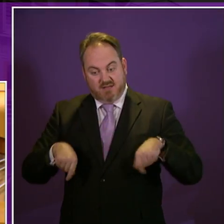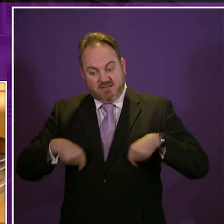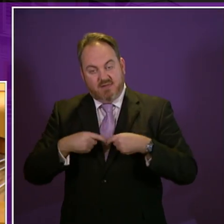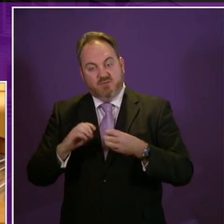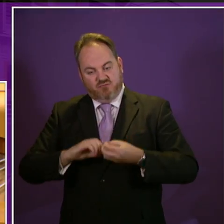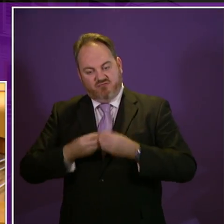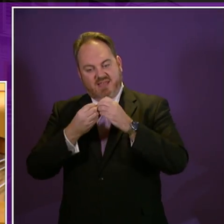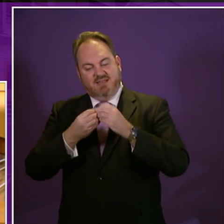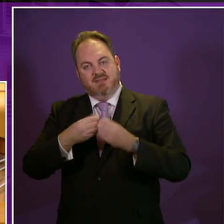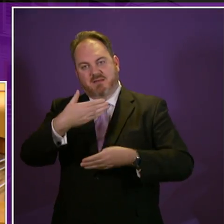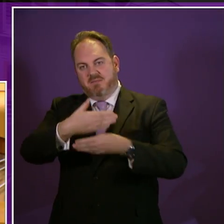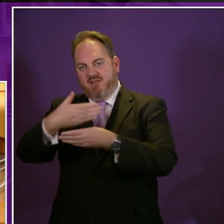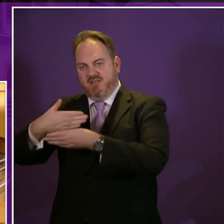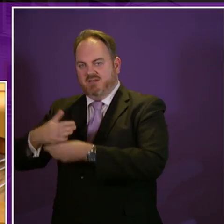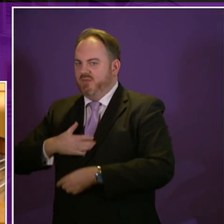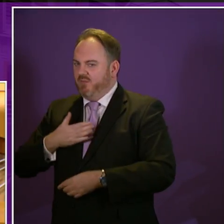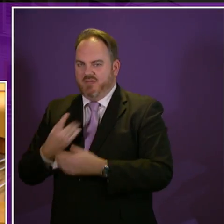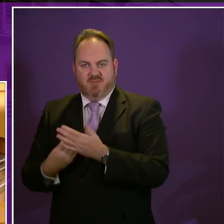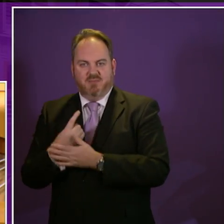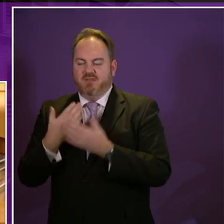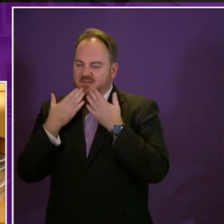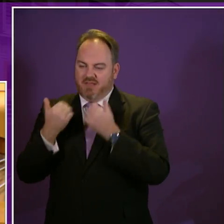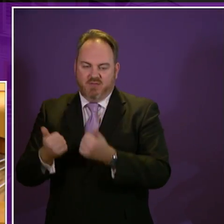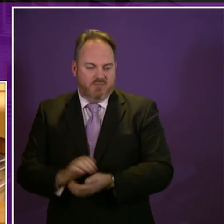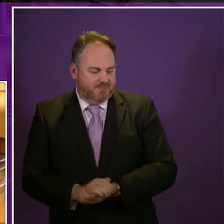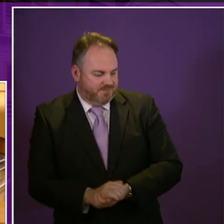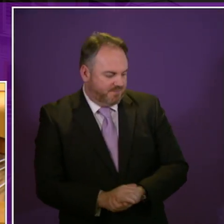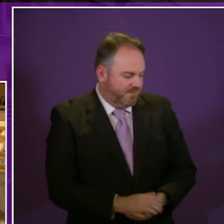to make a choice between any of these things. Thank you.